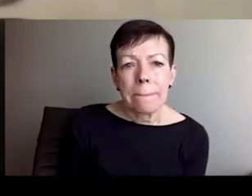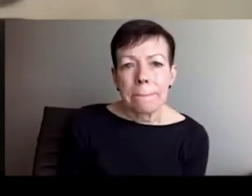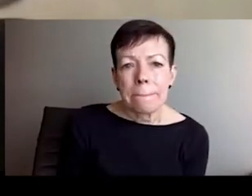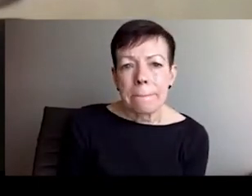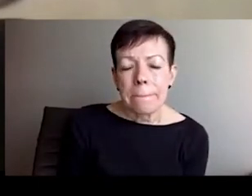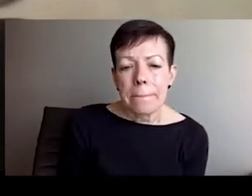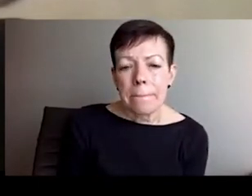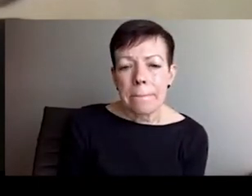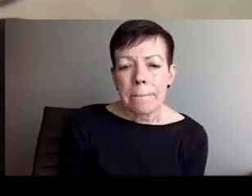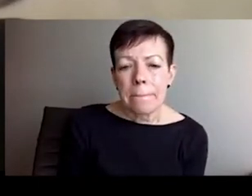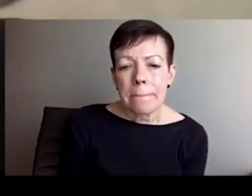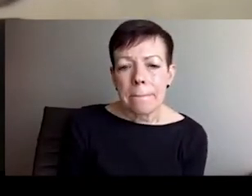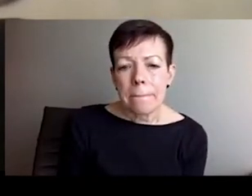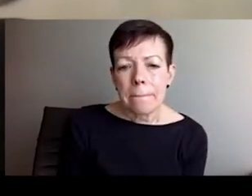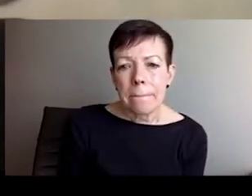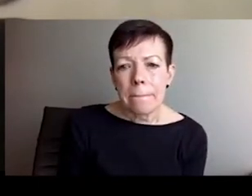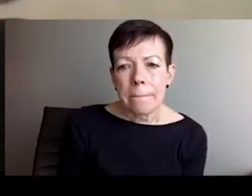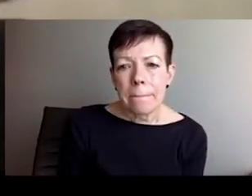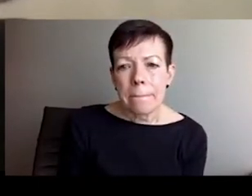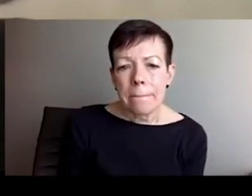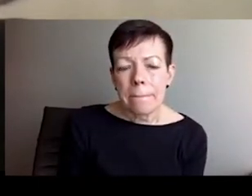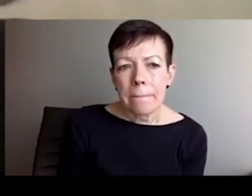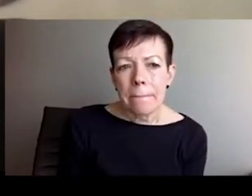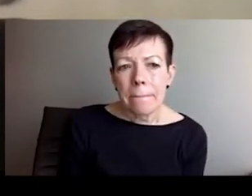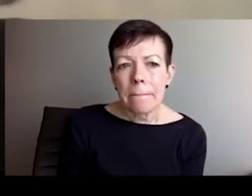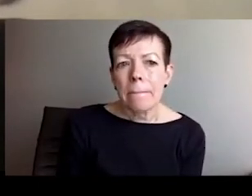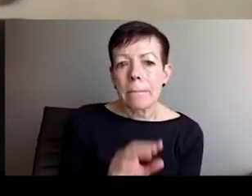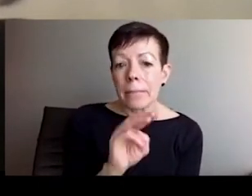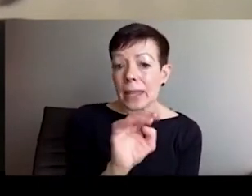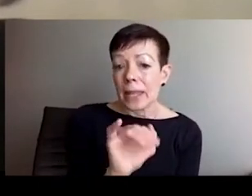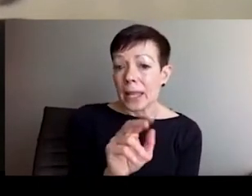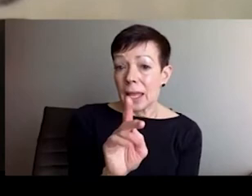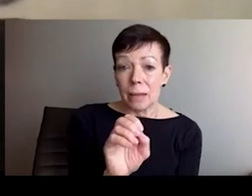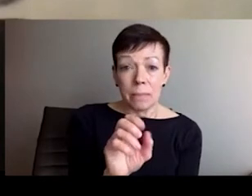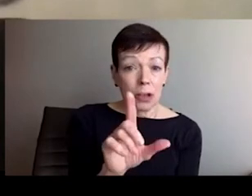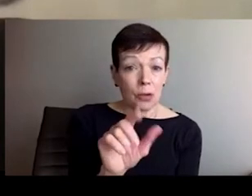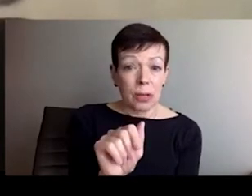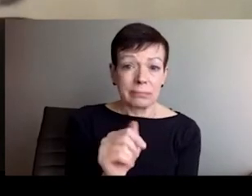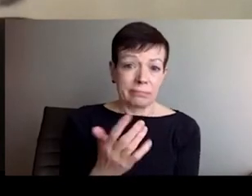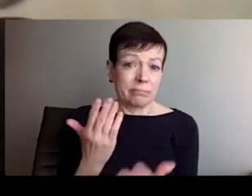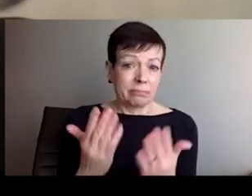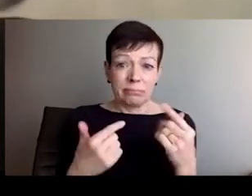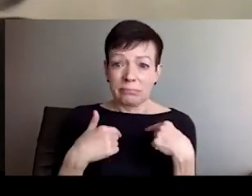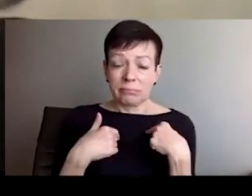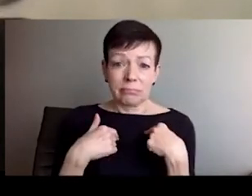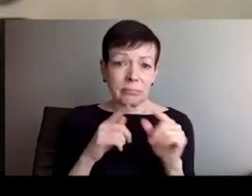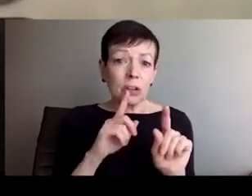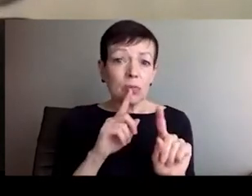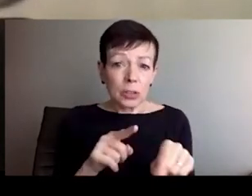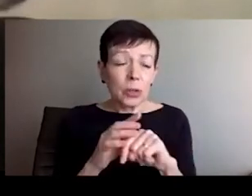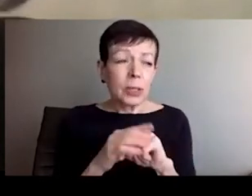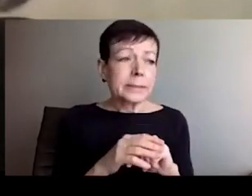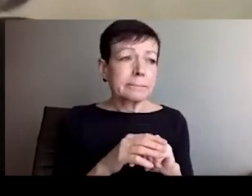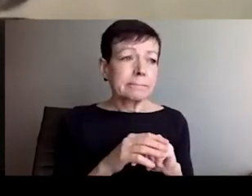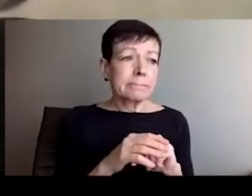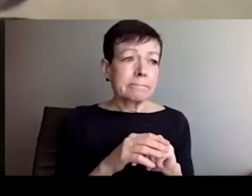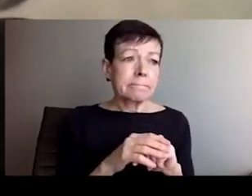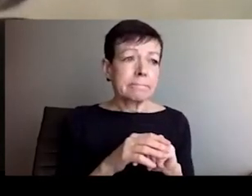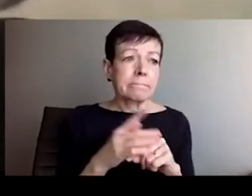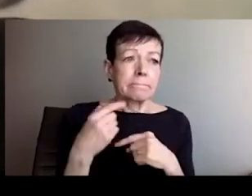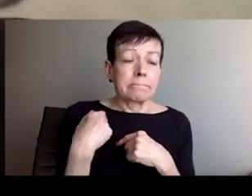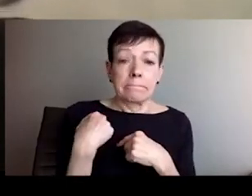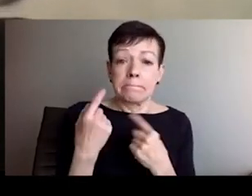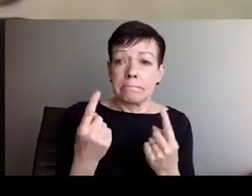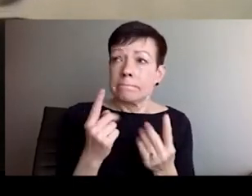literary, cultural and university communities in Ukraine. Perhaps survival and coping have to be the main concerns. Are there any organized